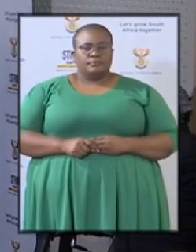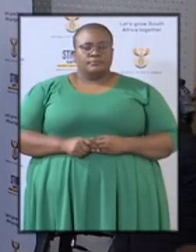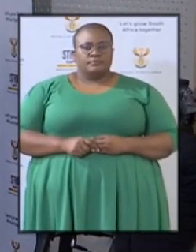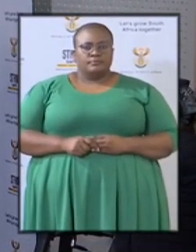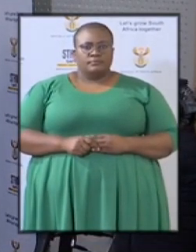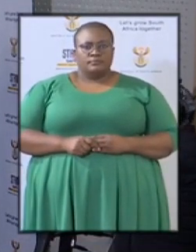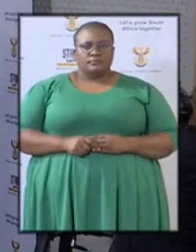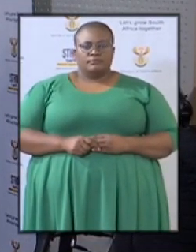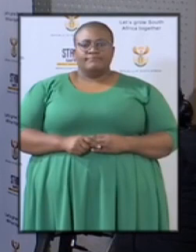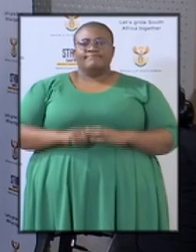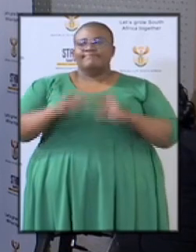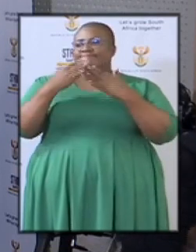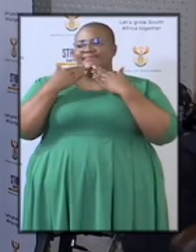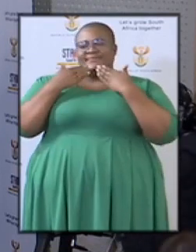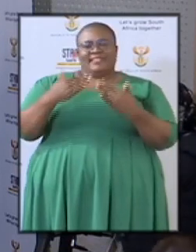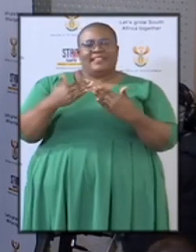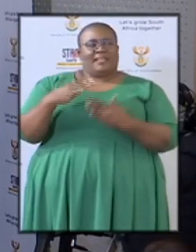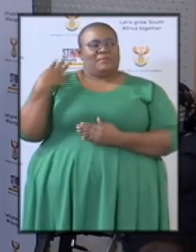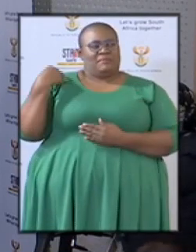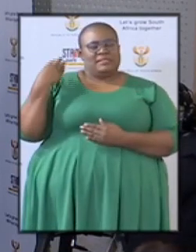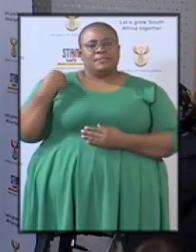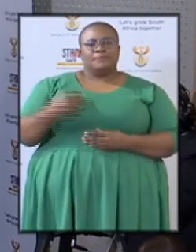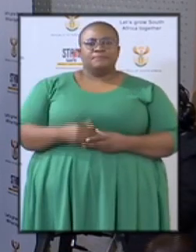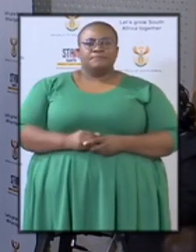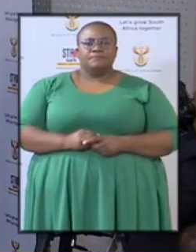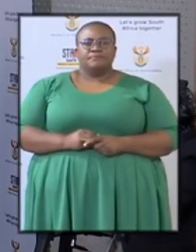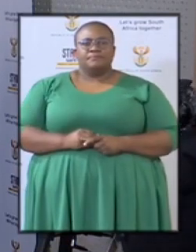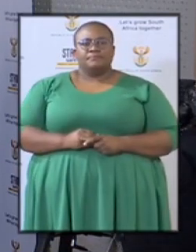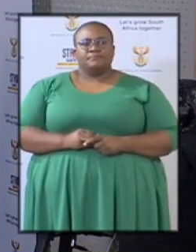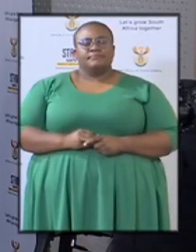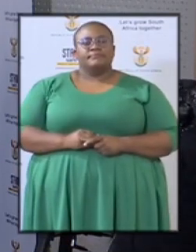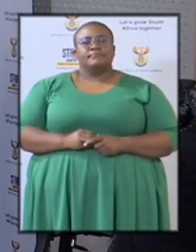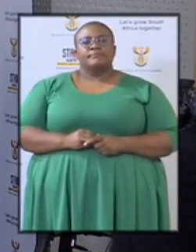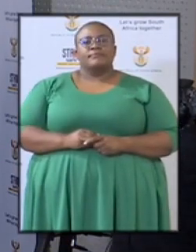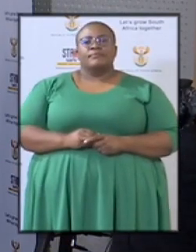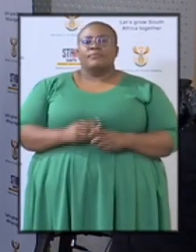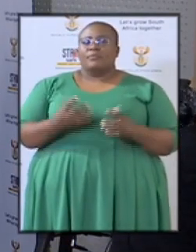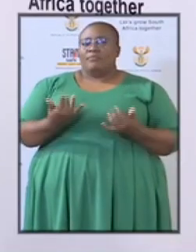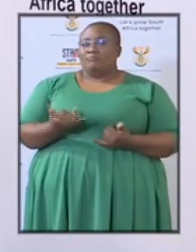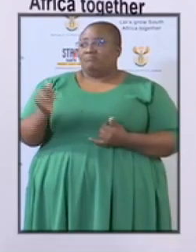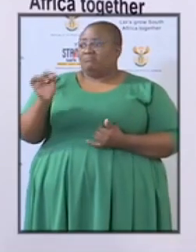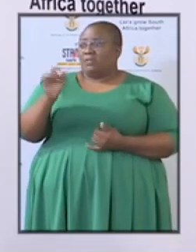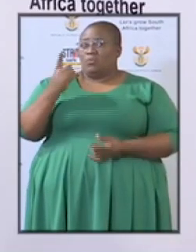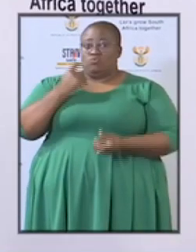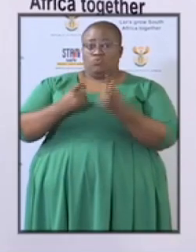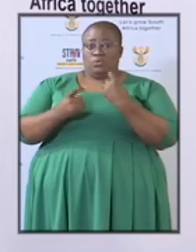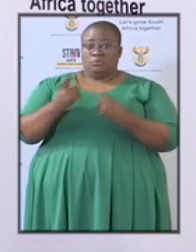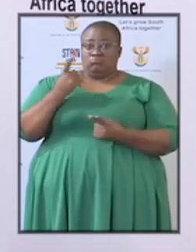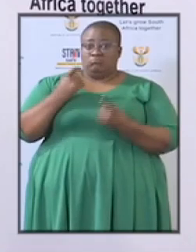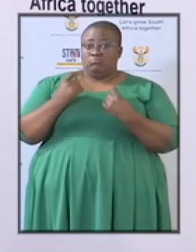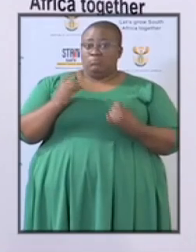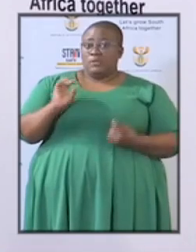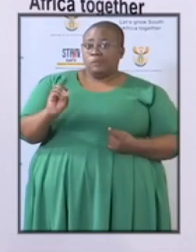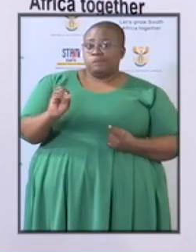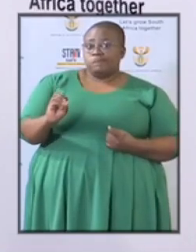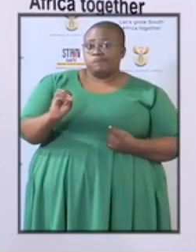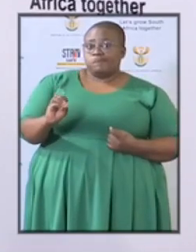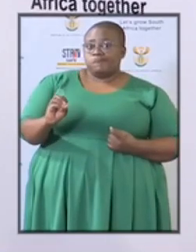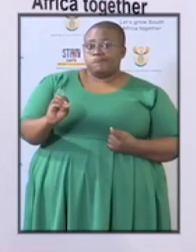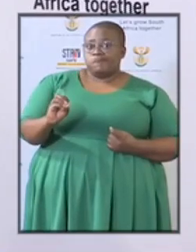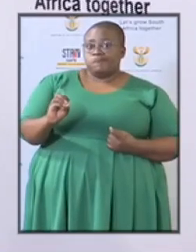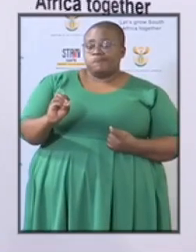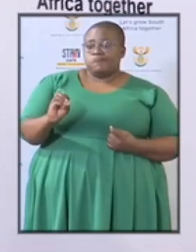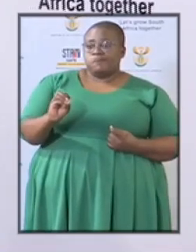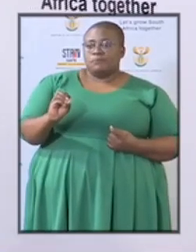Thank you very much, Minister. I will entertain questions. I don't have any sequence.